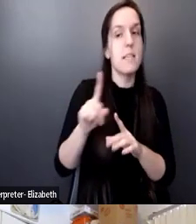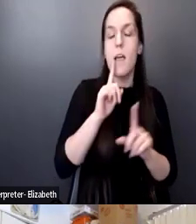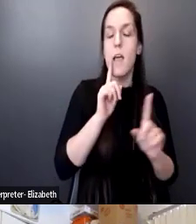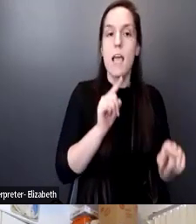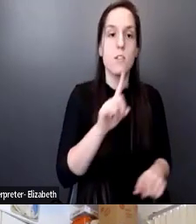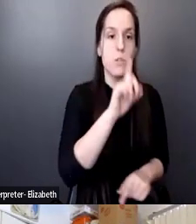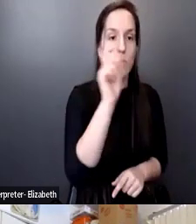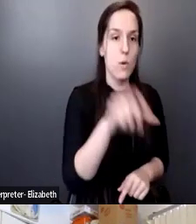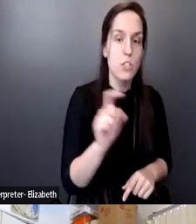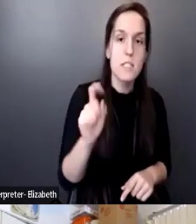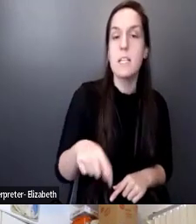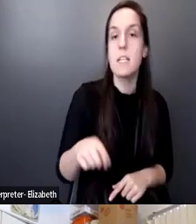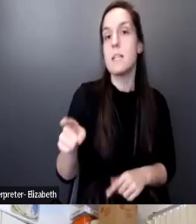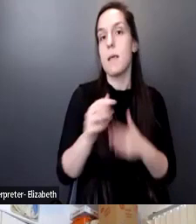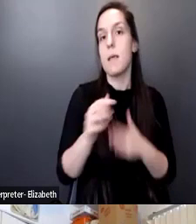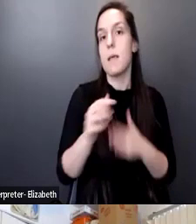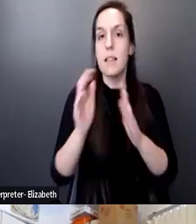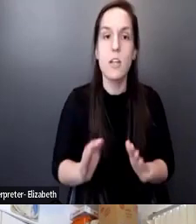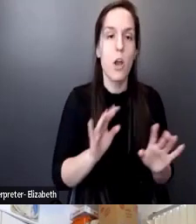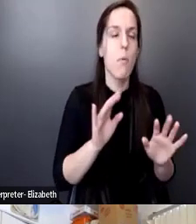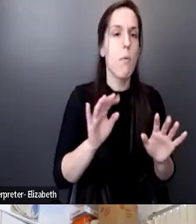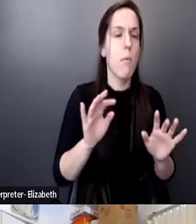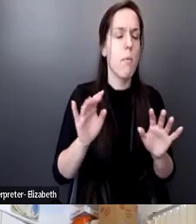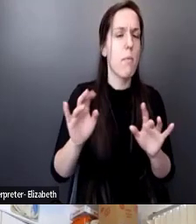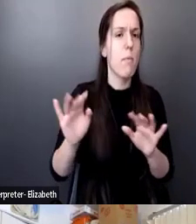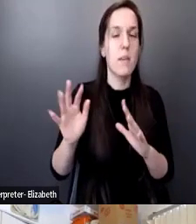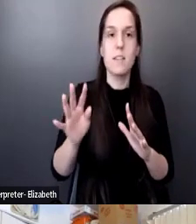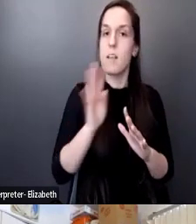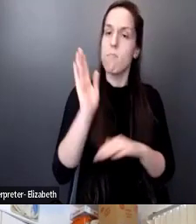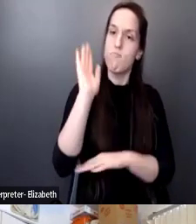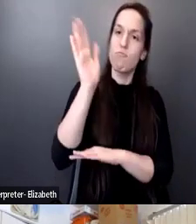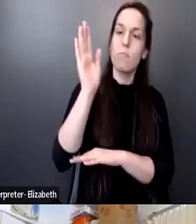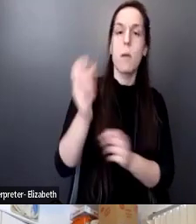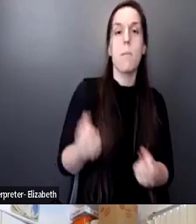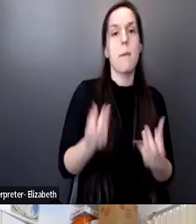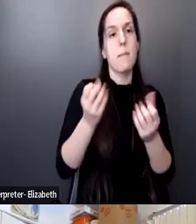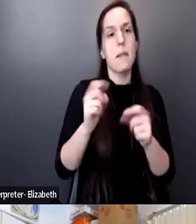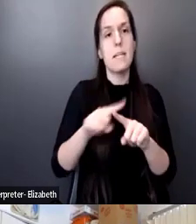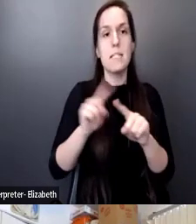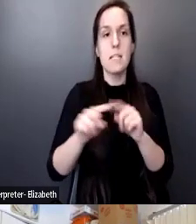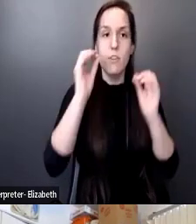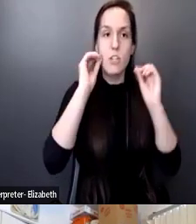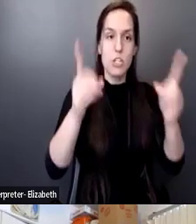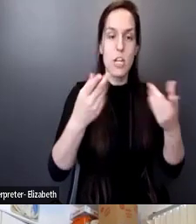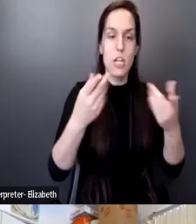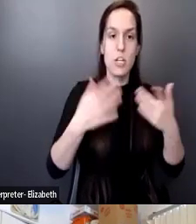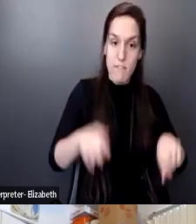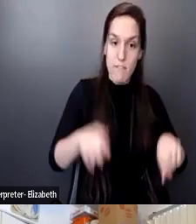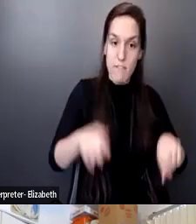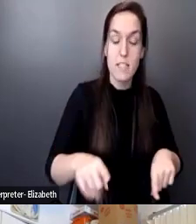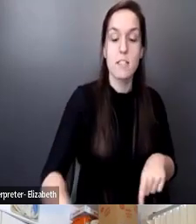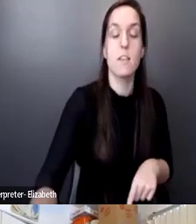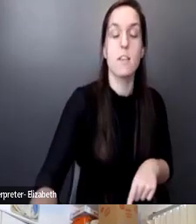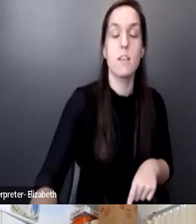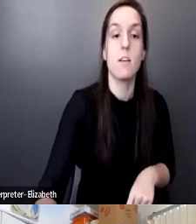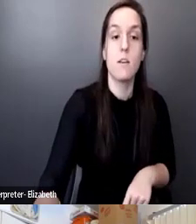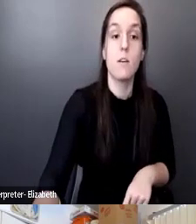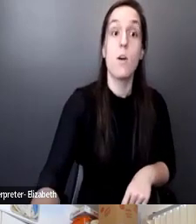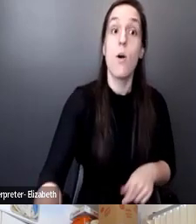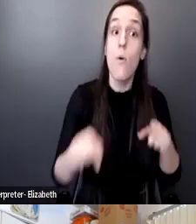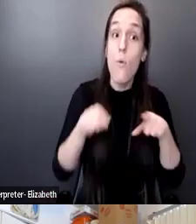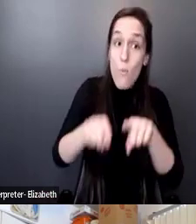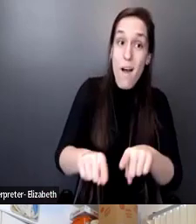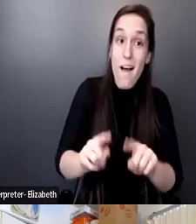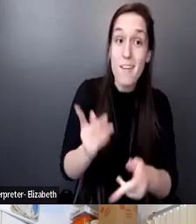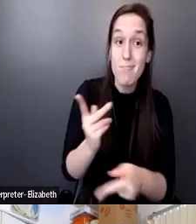He's been a leader. He's spoken at, you know, a gazillion educational events, all on top of raising a family